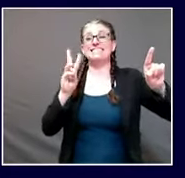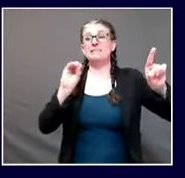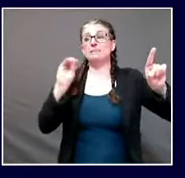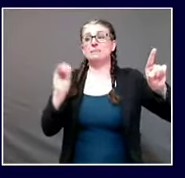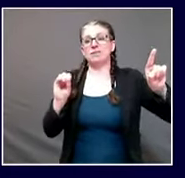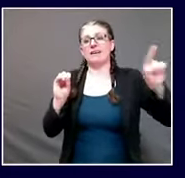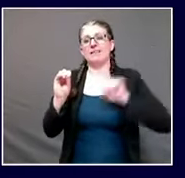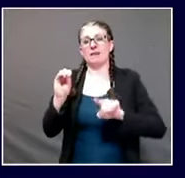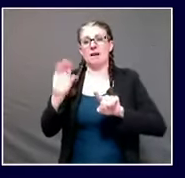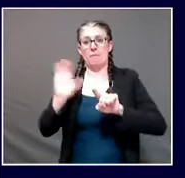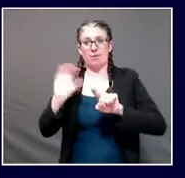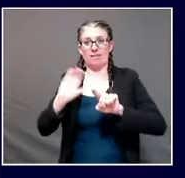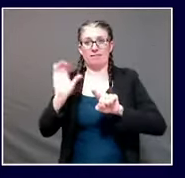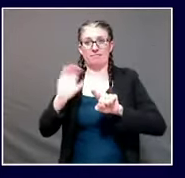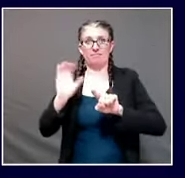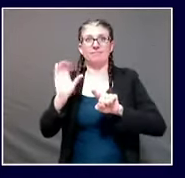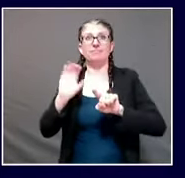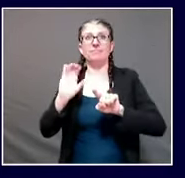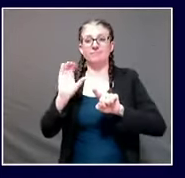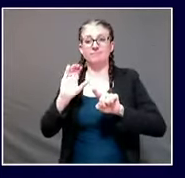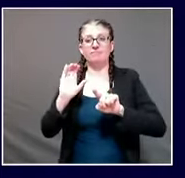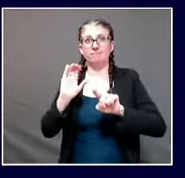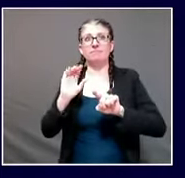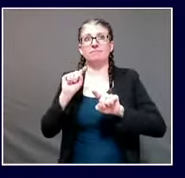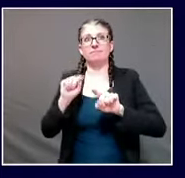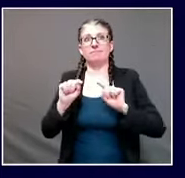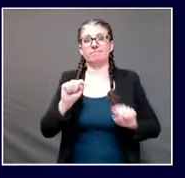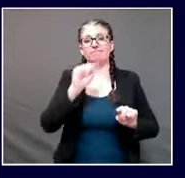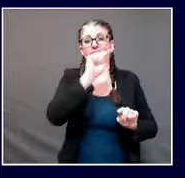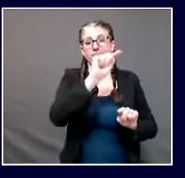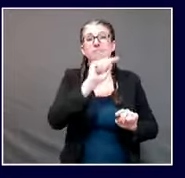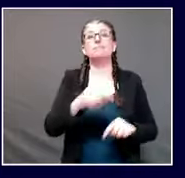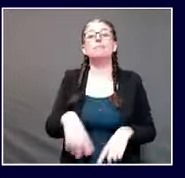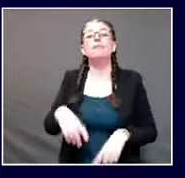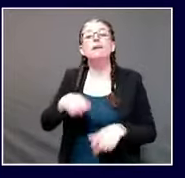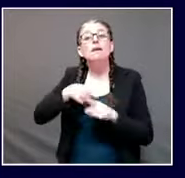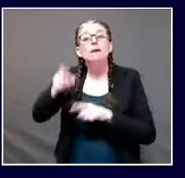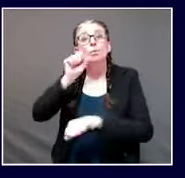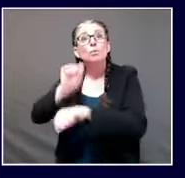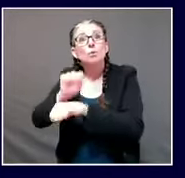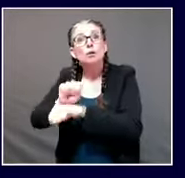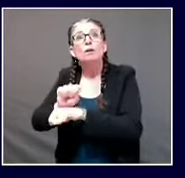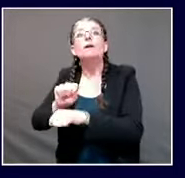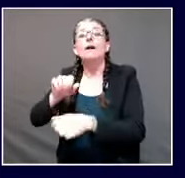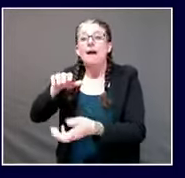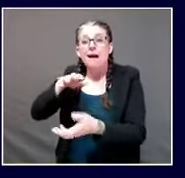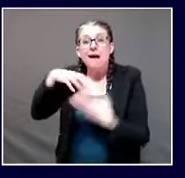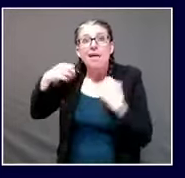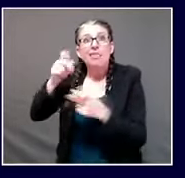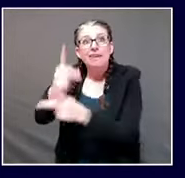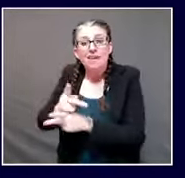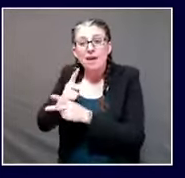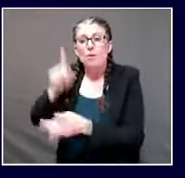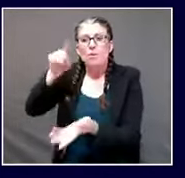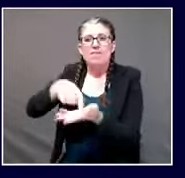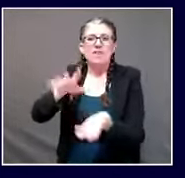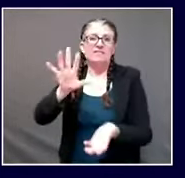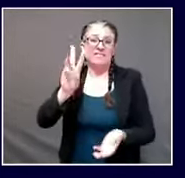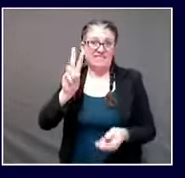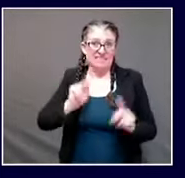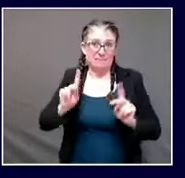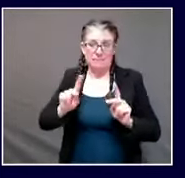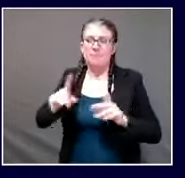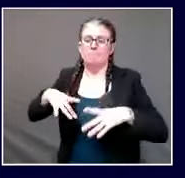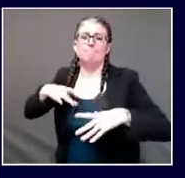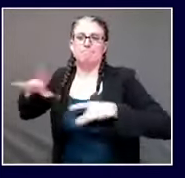1,546 individuals are healthcare workers. I'd like to take a second now to talk about